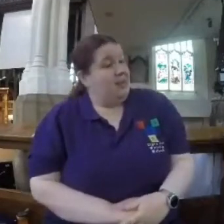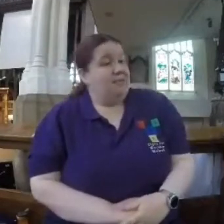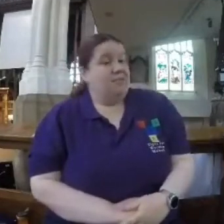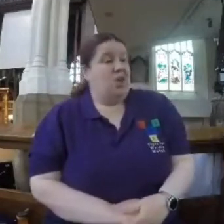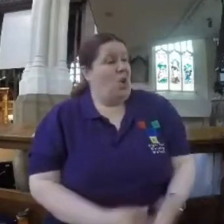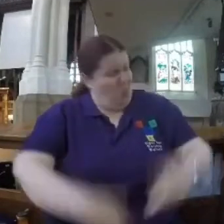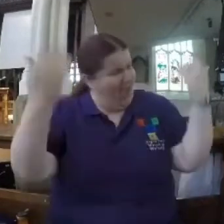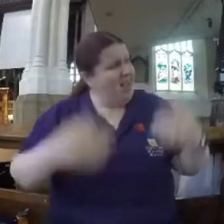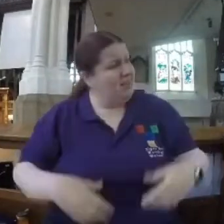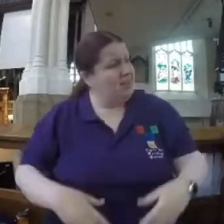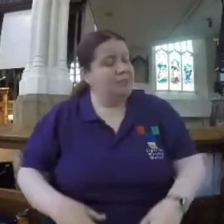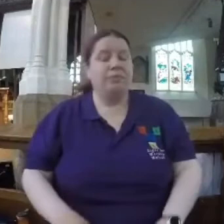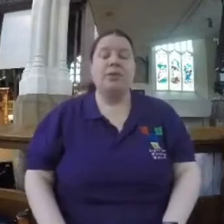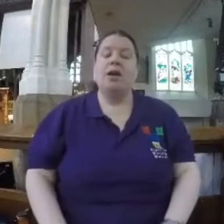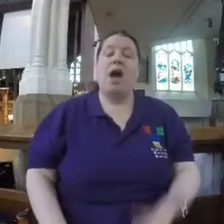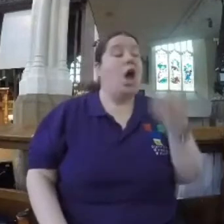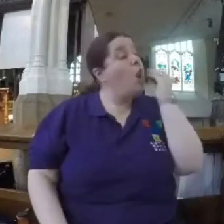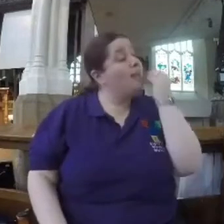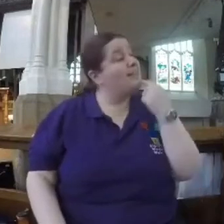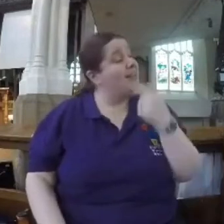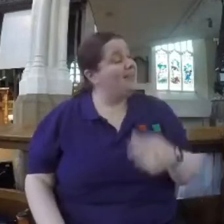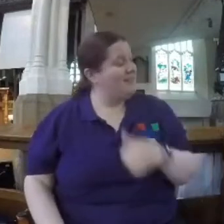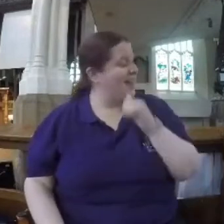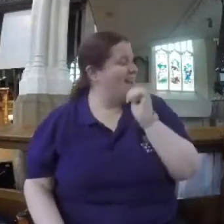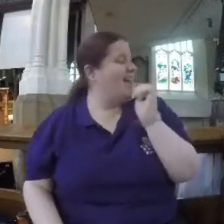gives a fly a monkey? I learned to say, well, isn't that nice?